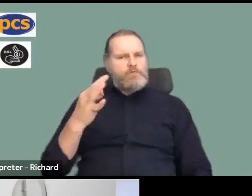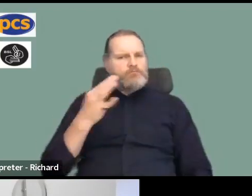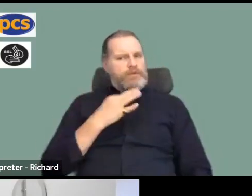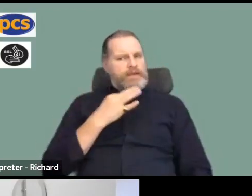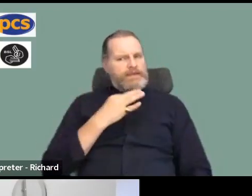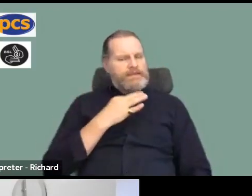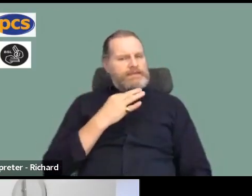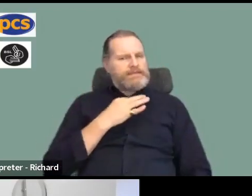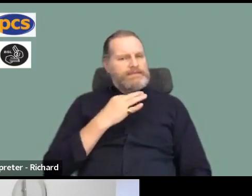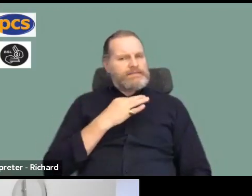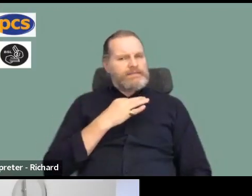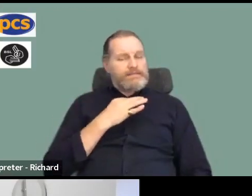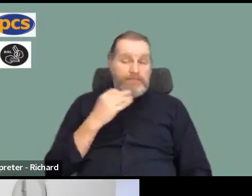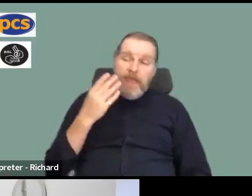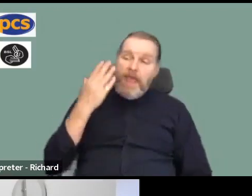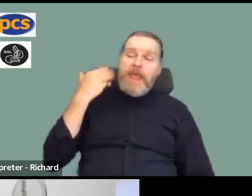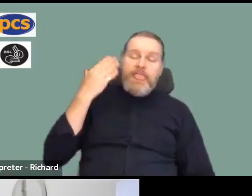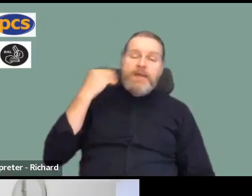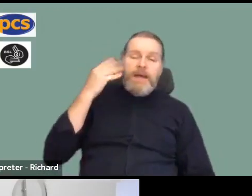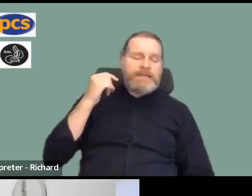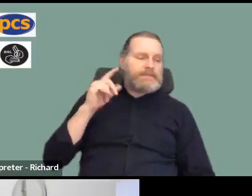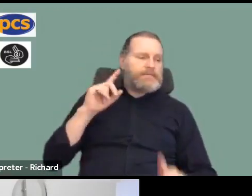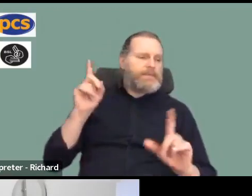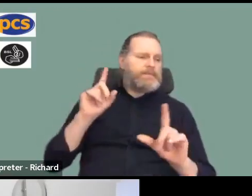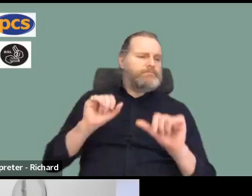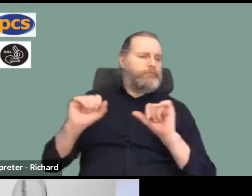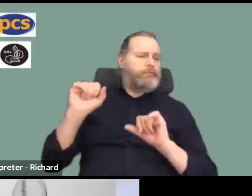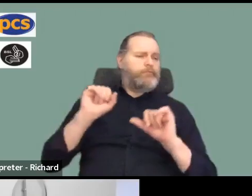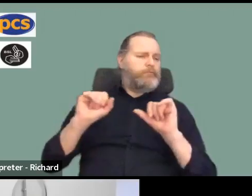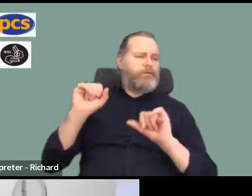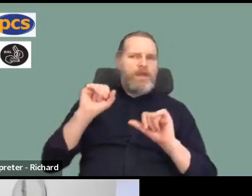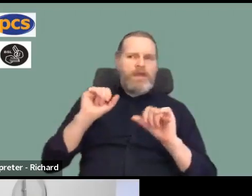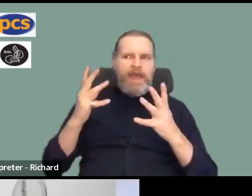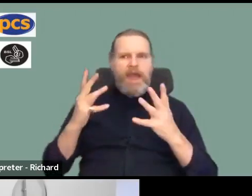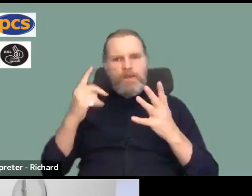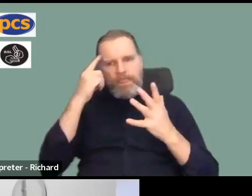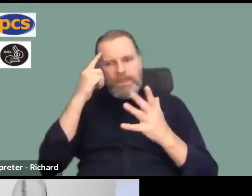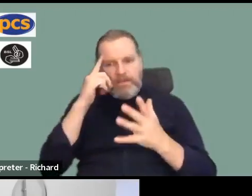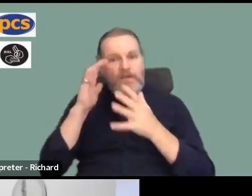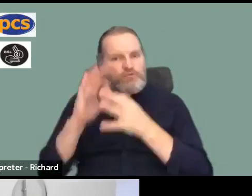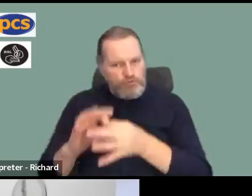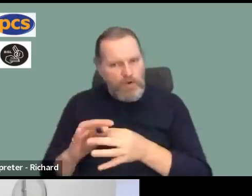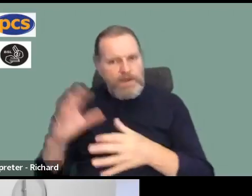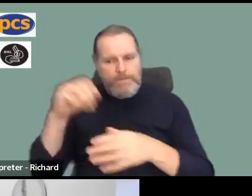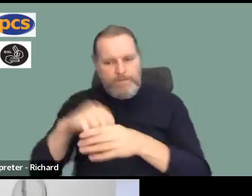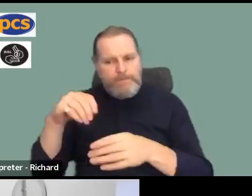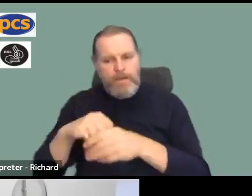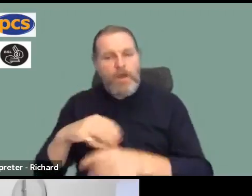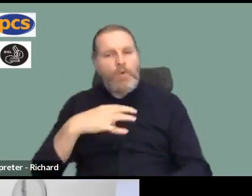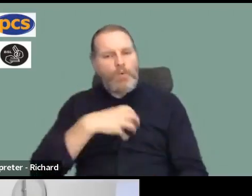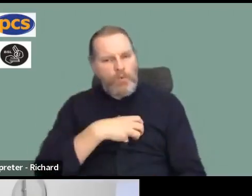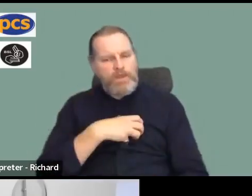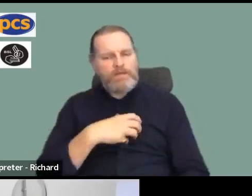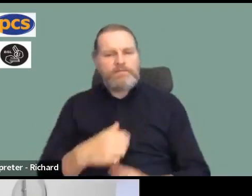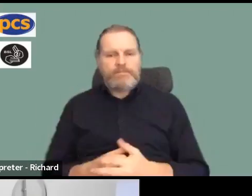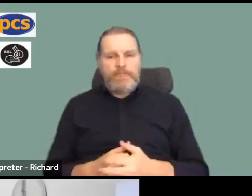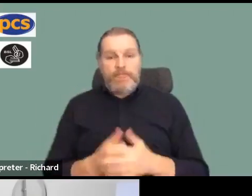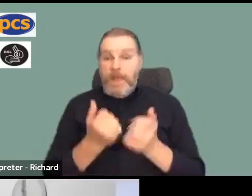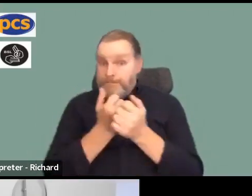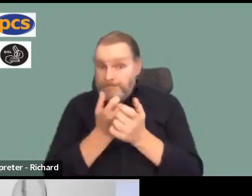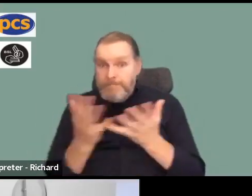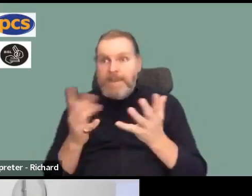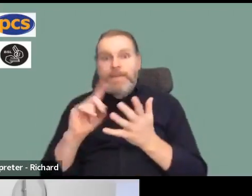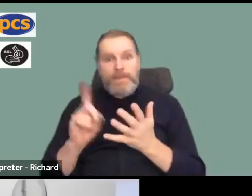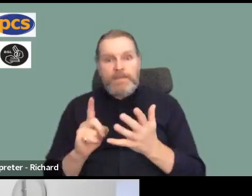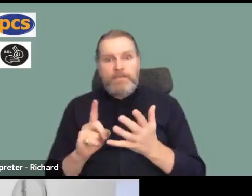people who've been reluctant in the past are now reconsidering their position. We know that many people are worried. They want to vote